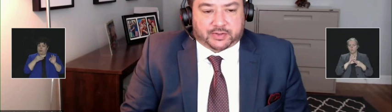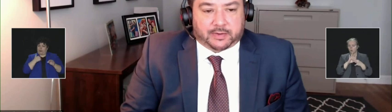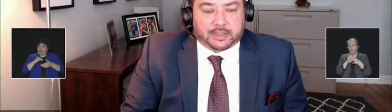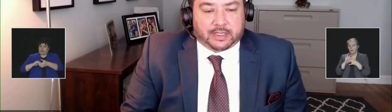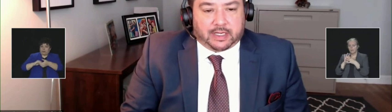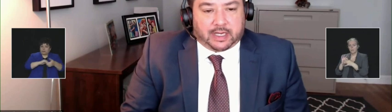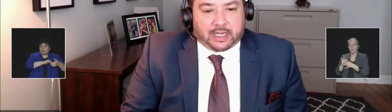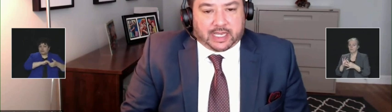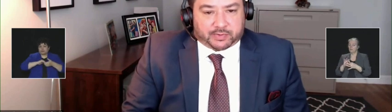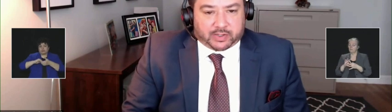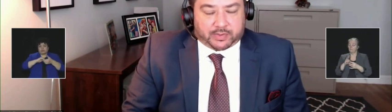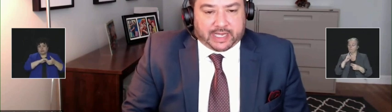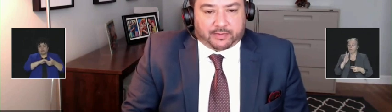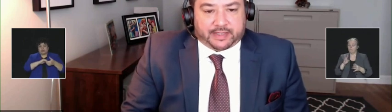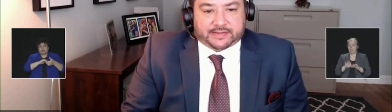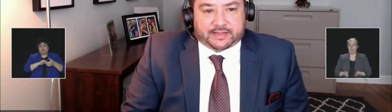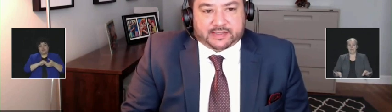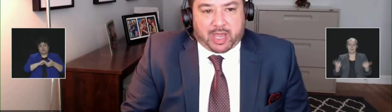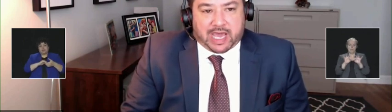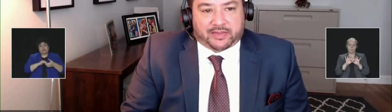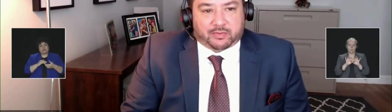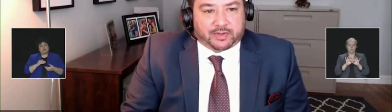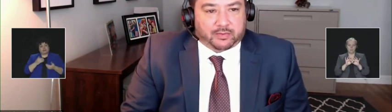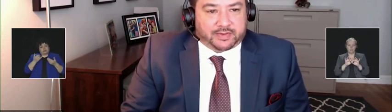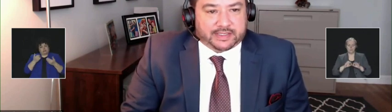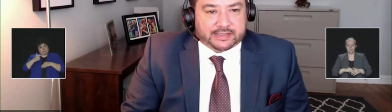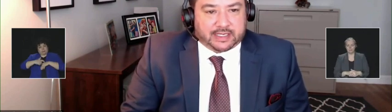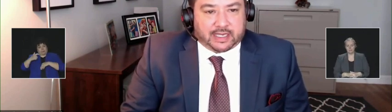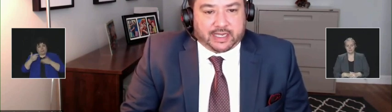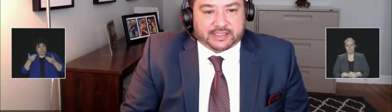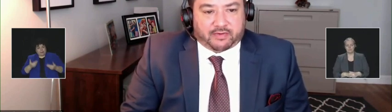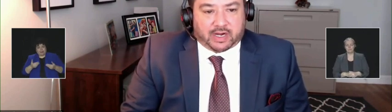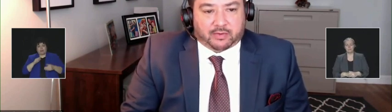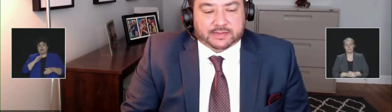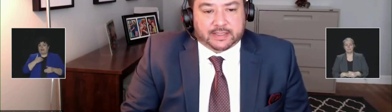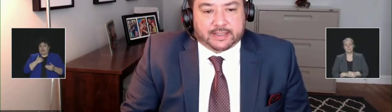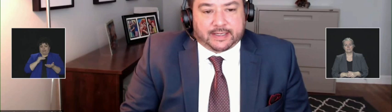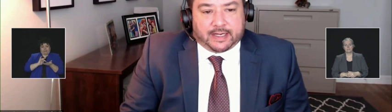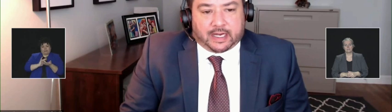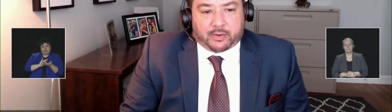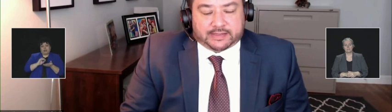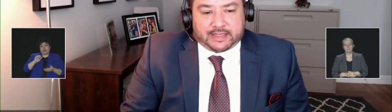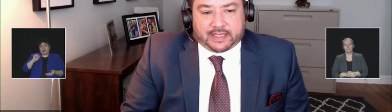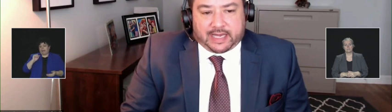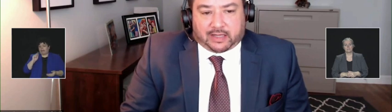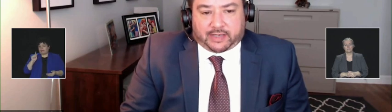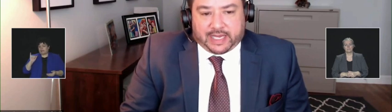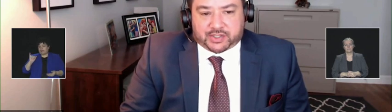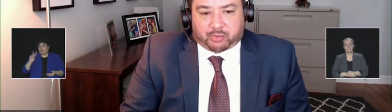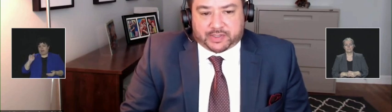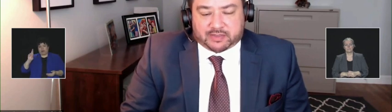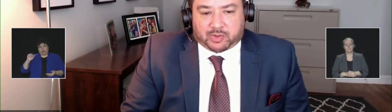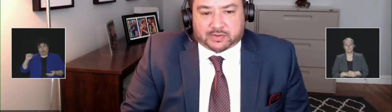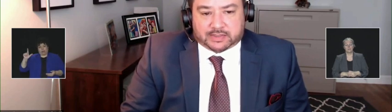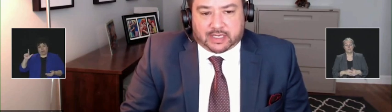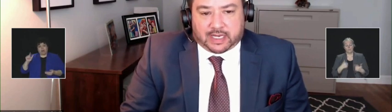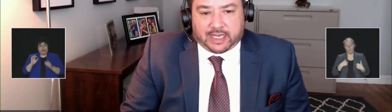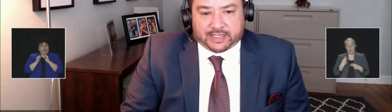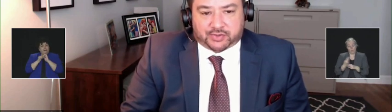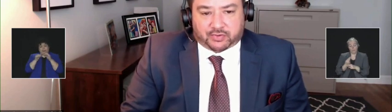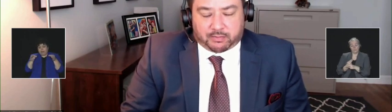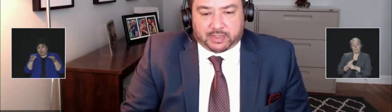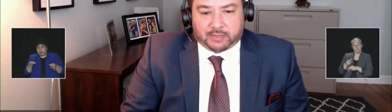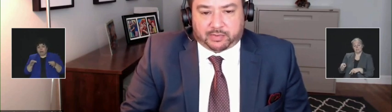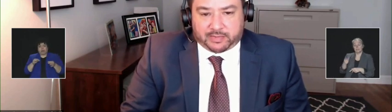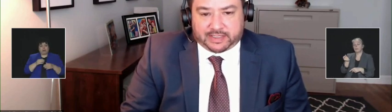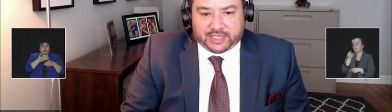as we go down this path with these antivirals. I will say that allocation principles and interim